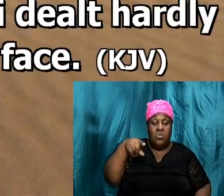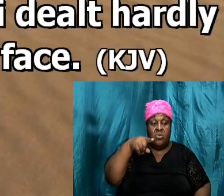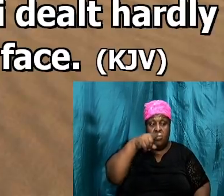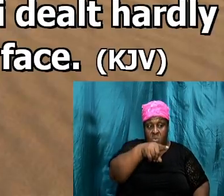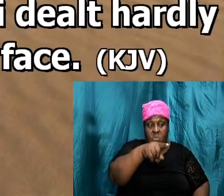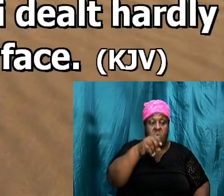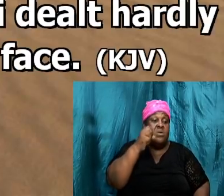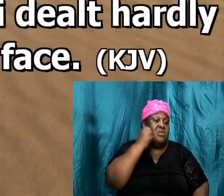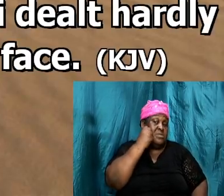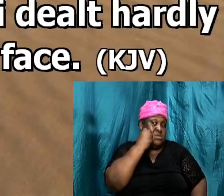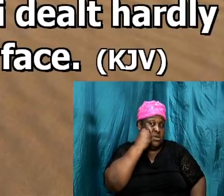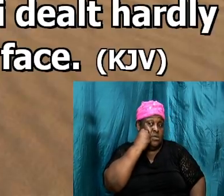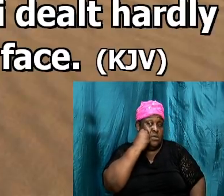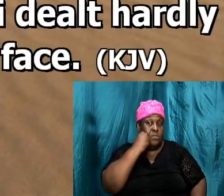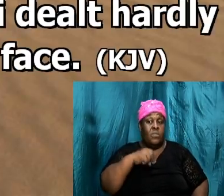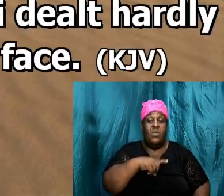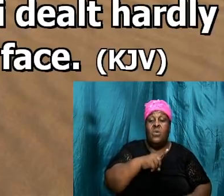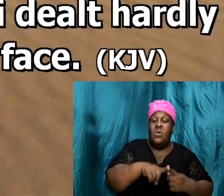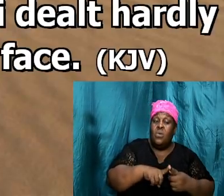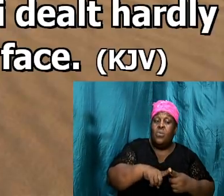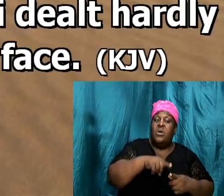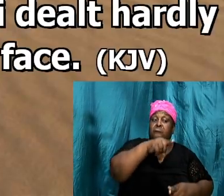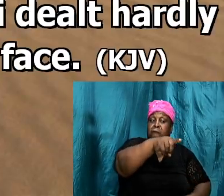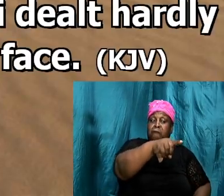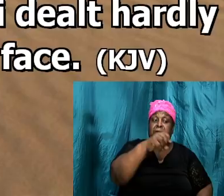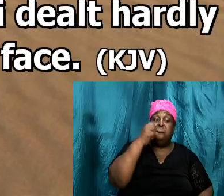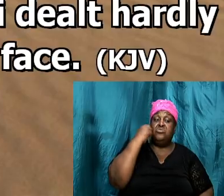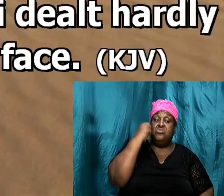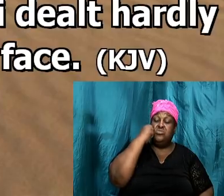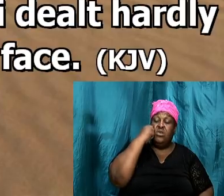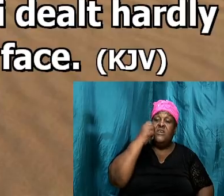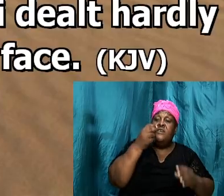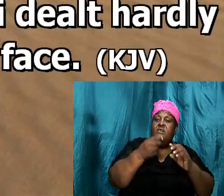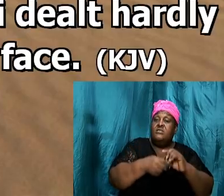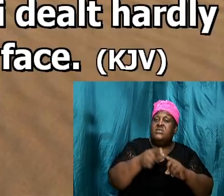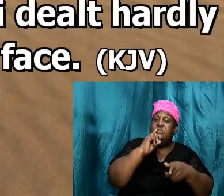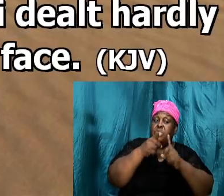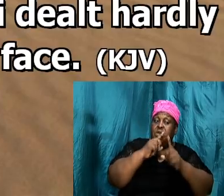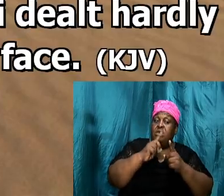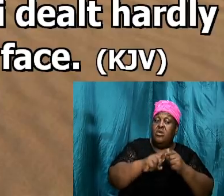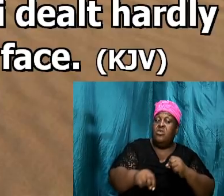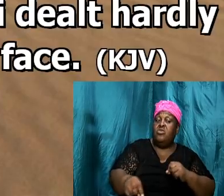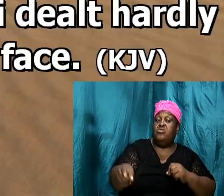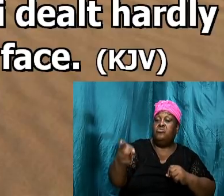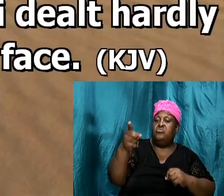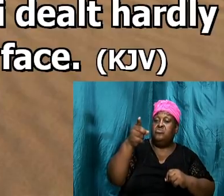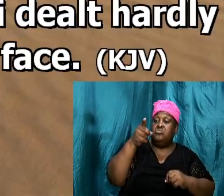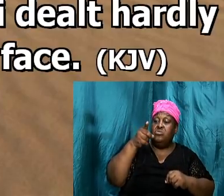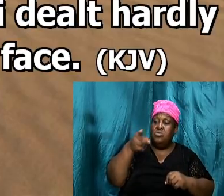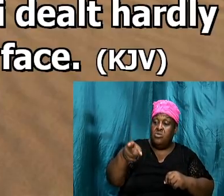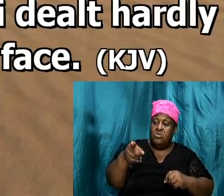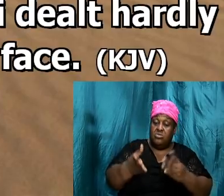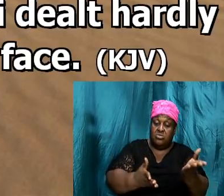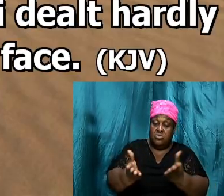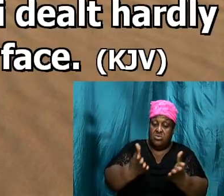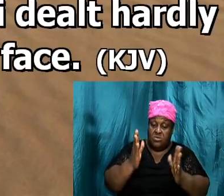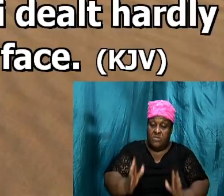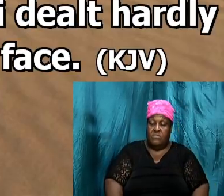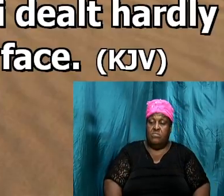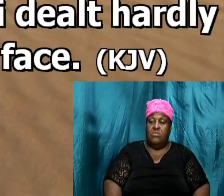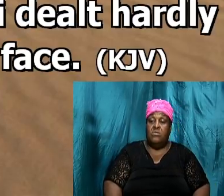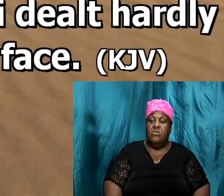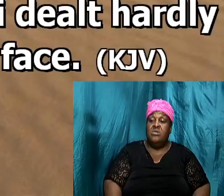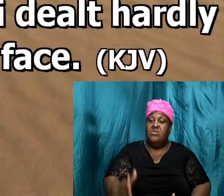and when Sarai dealt hardly with her she fled from before her face